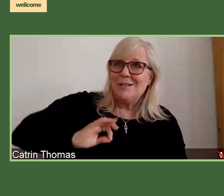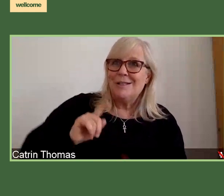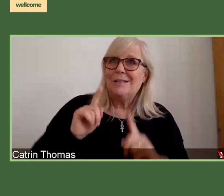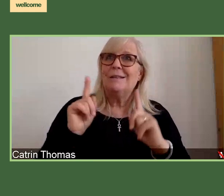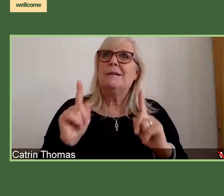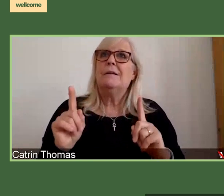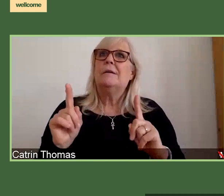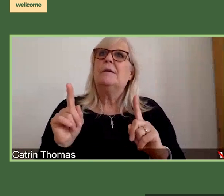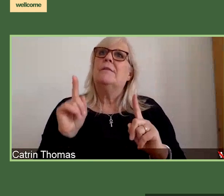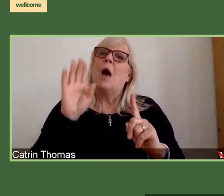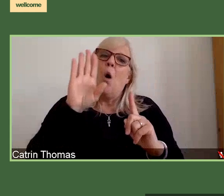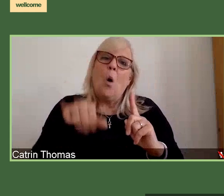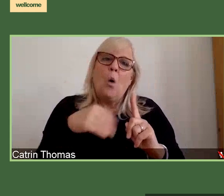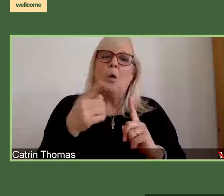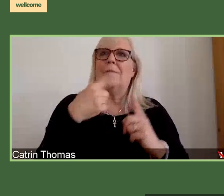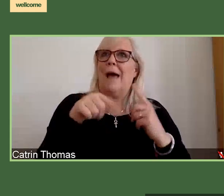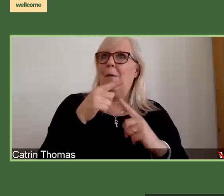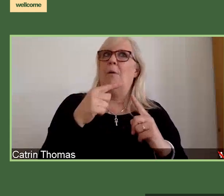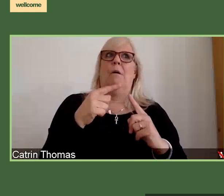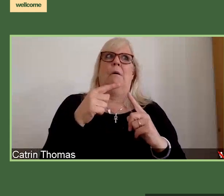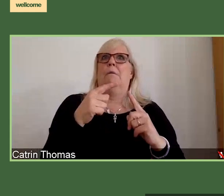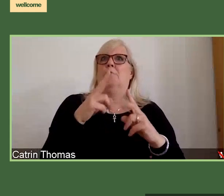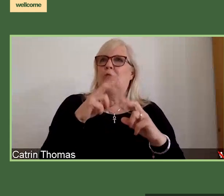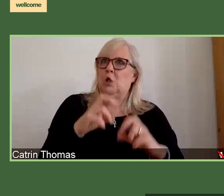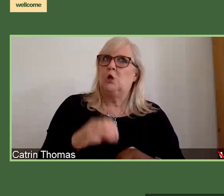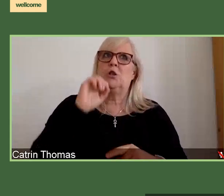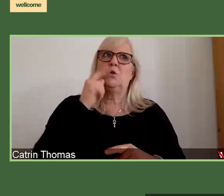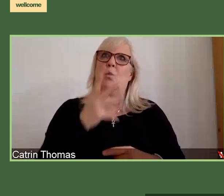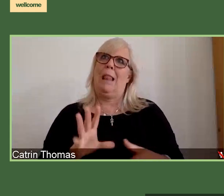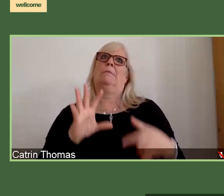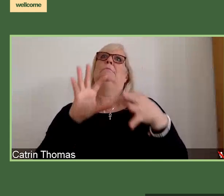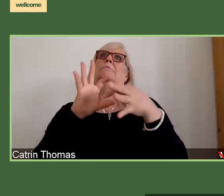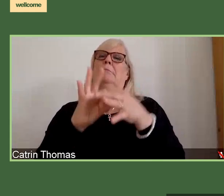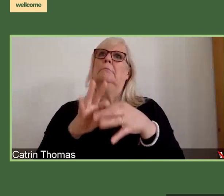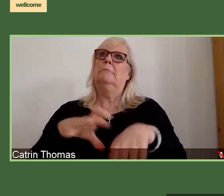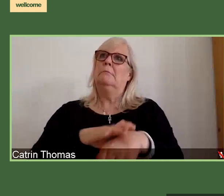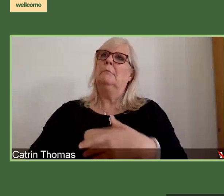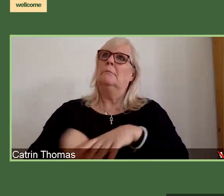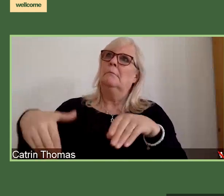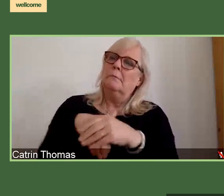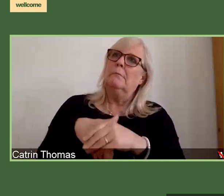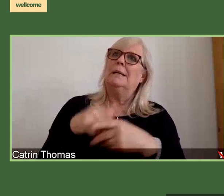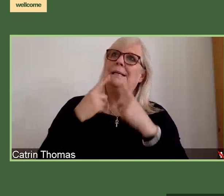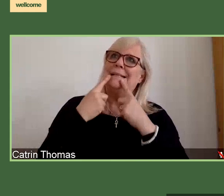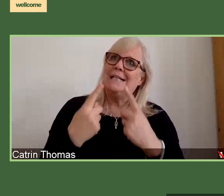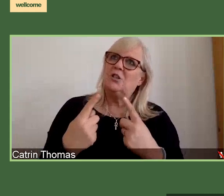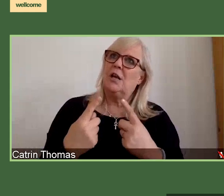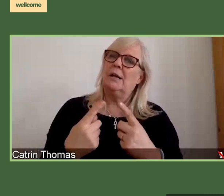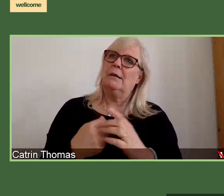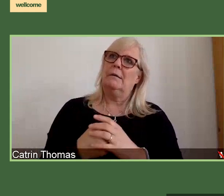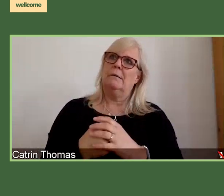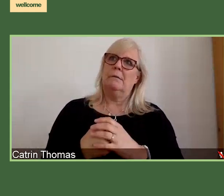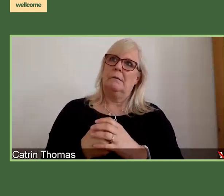teaching as we know that they do now in line with their contracts. We don't want to build into our research